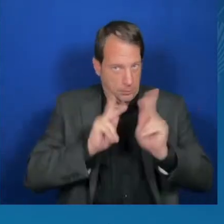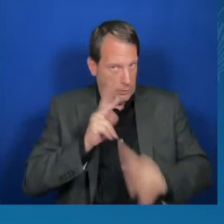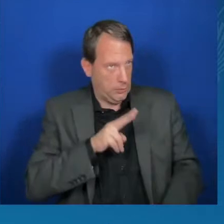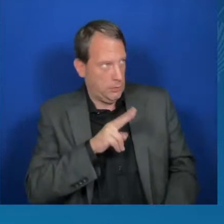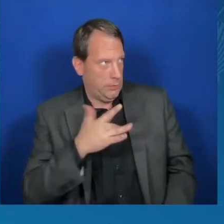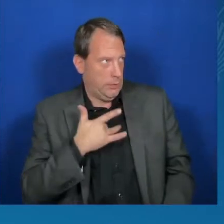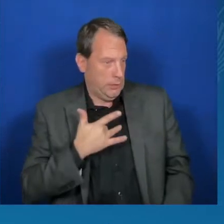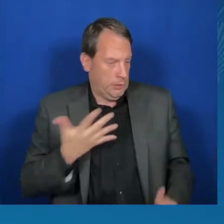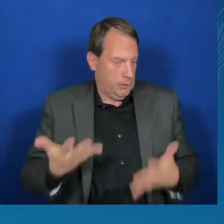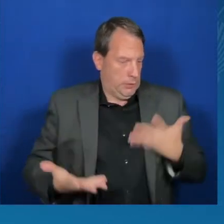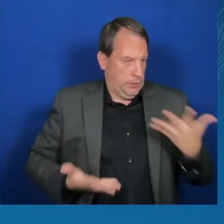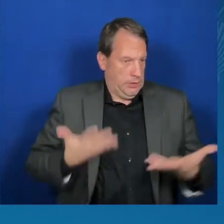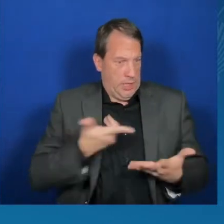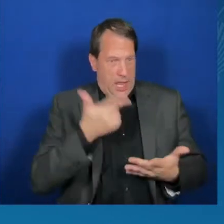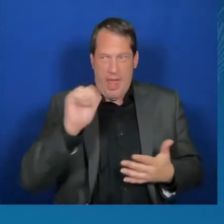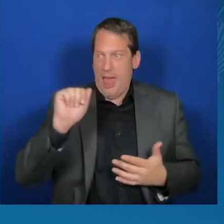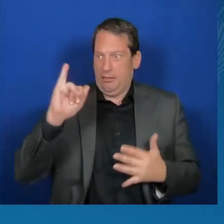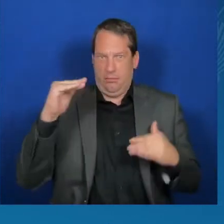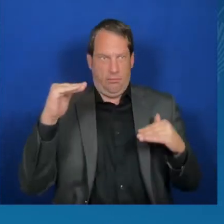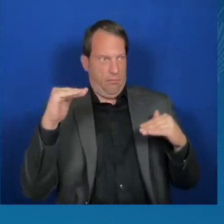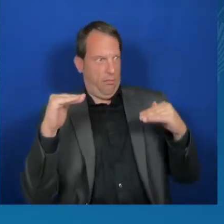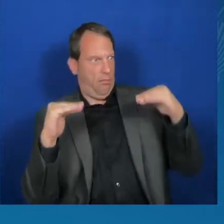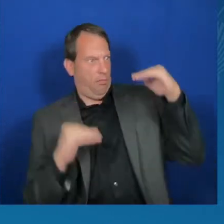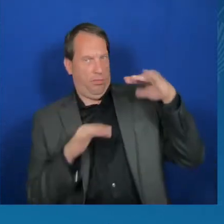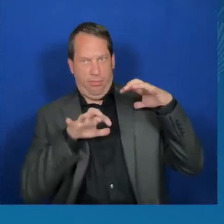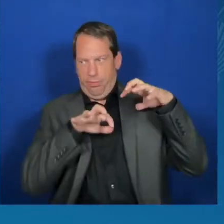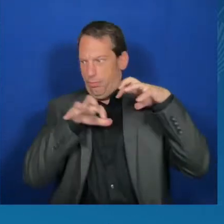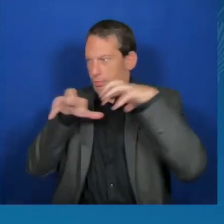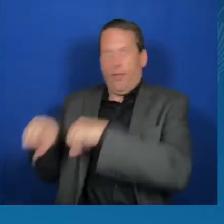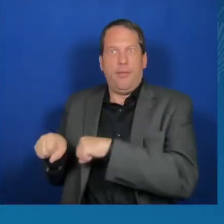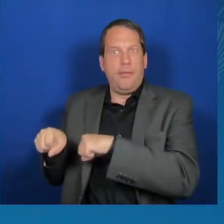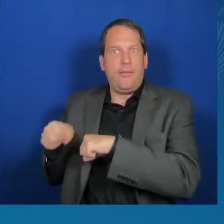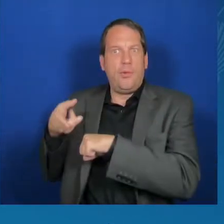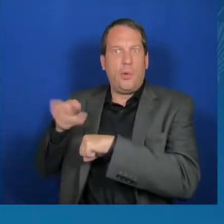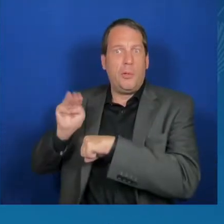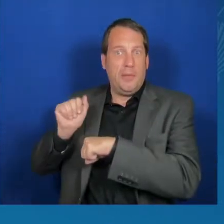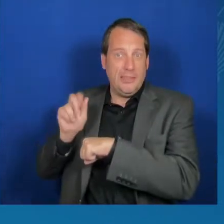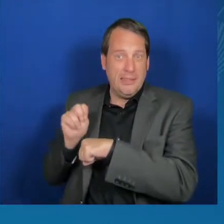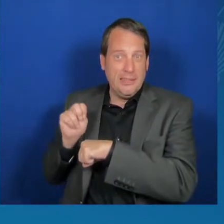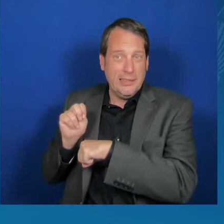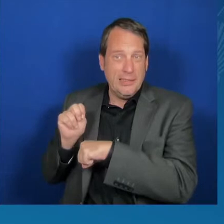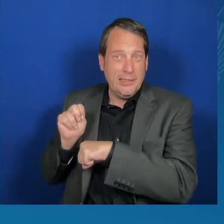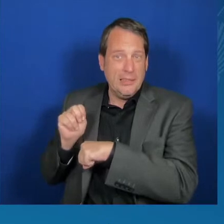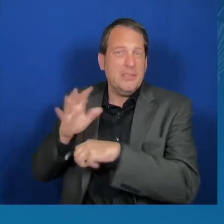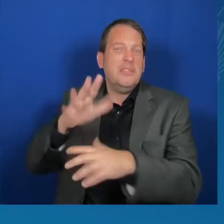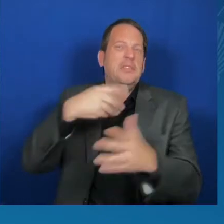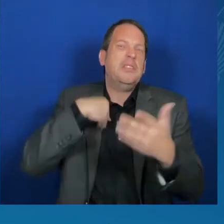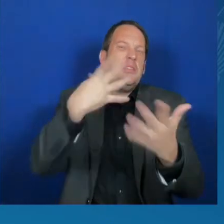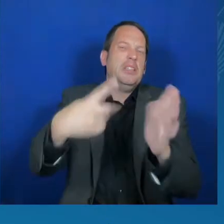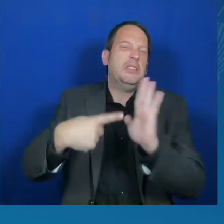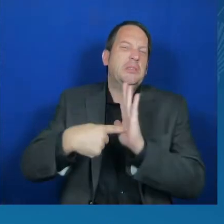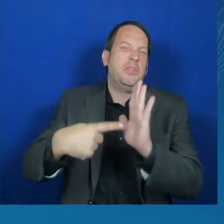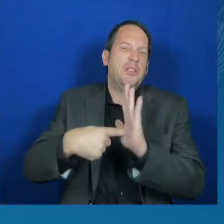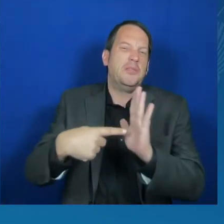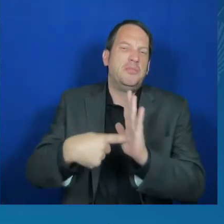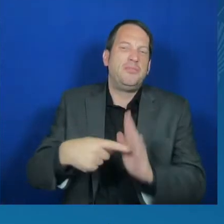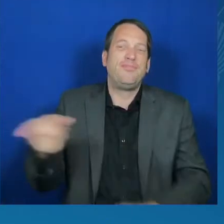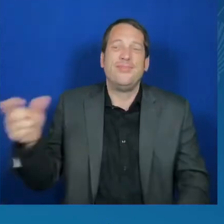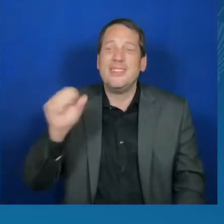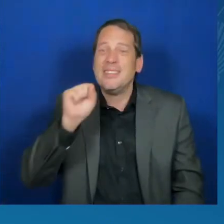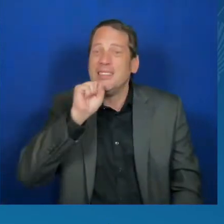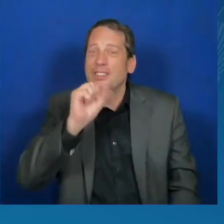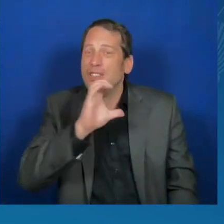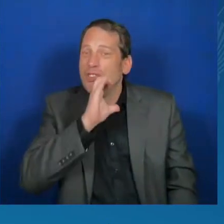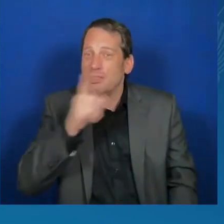when a senior has kicked off his healthcare plan because of a faulty AI algorithm. Is that not